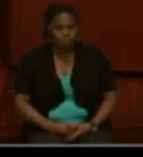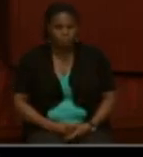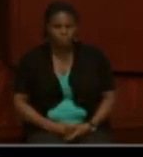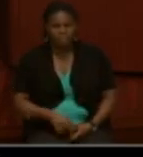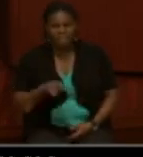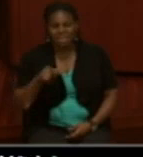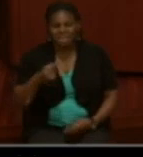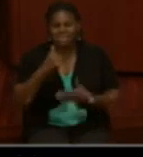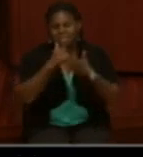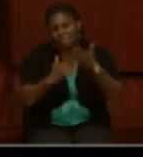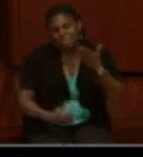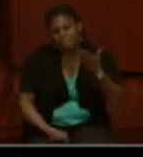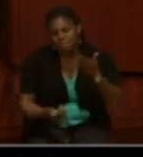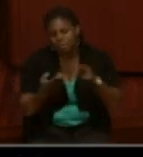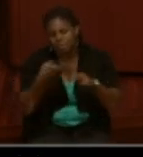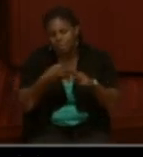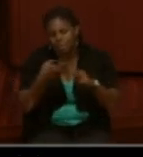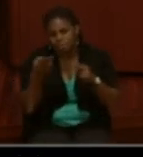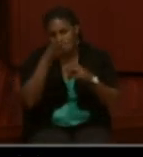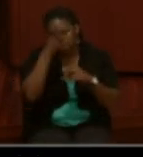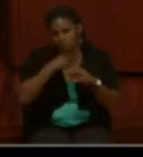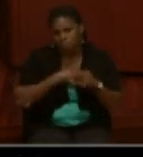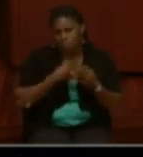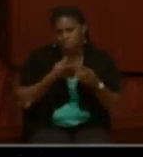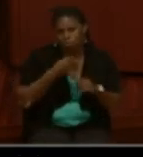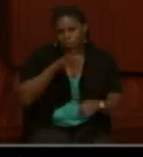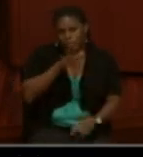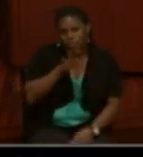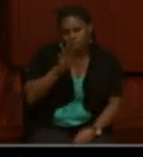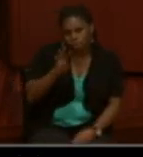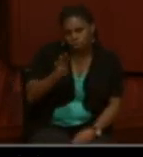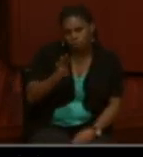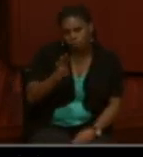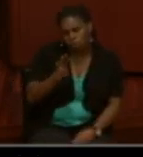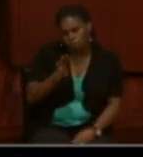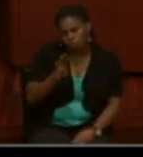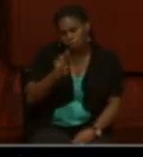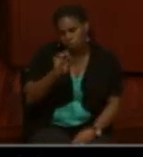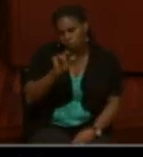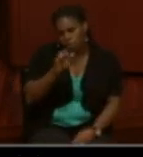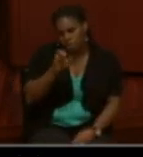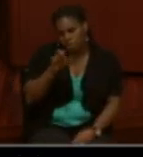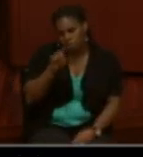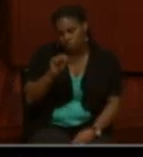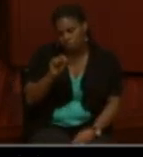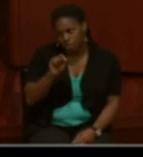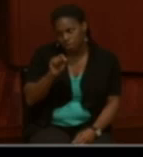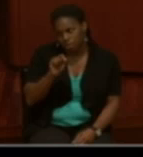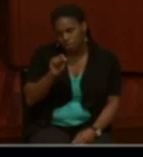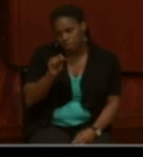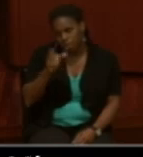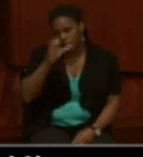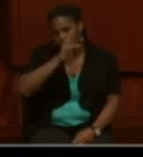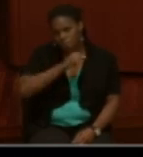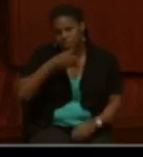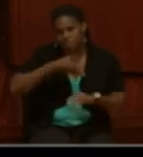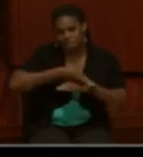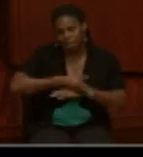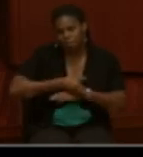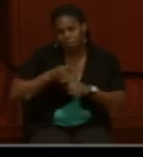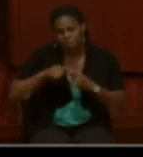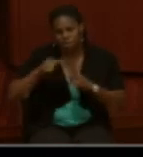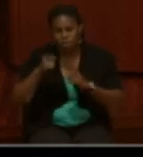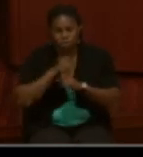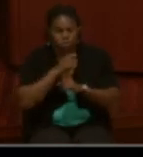list of the names of enlisted men of the 54th Regiment Massachusetts Volunteers missing after the assault on Fort Wagner,